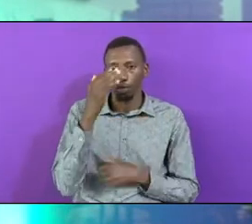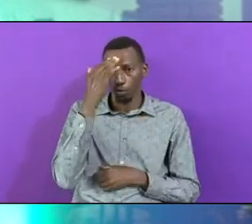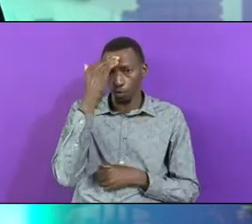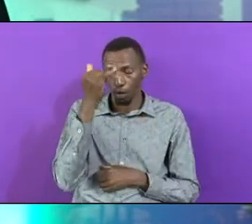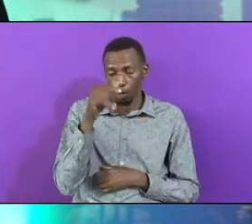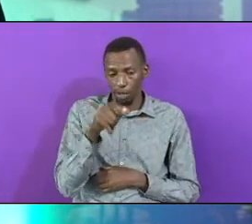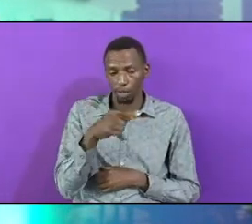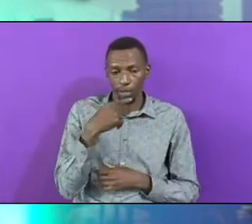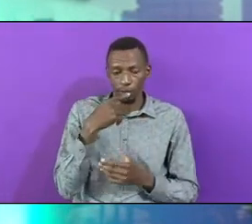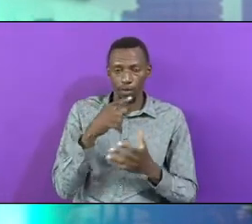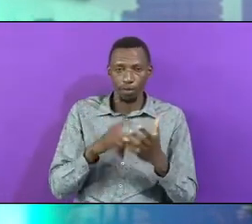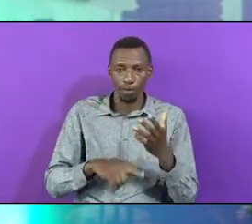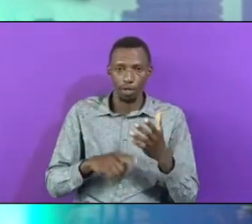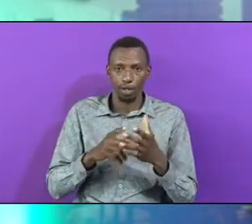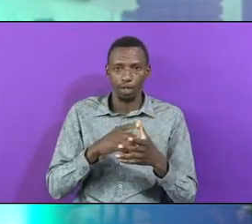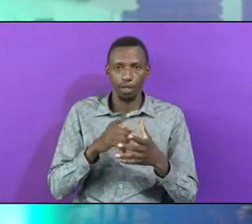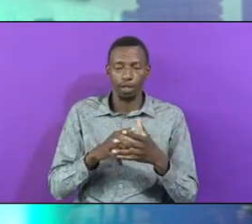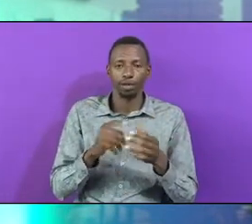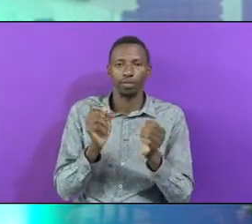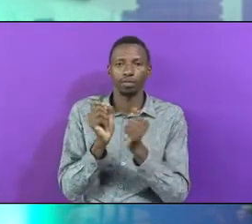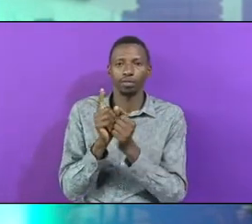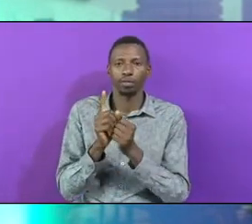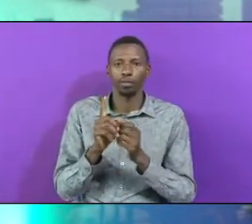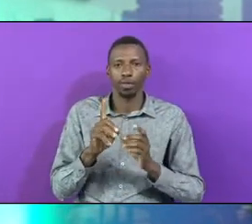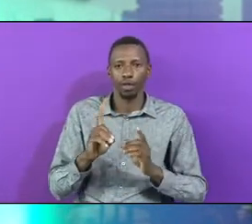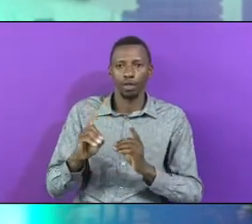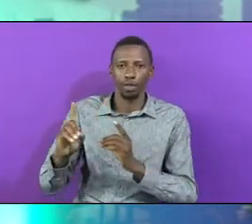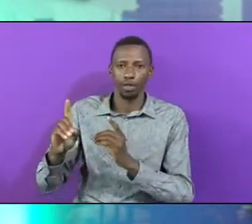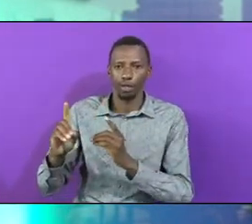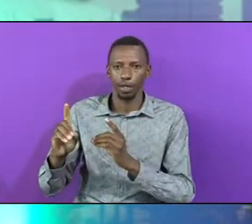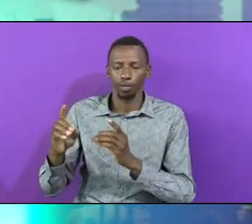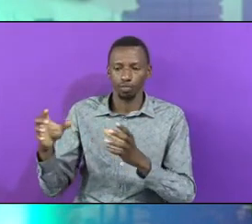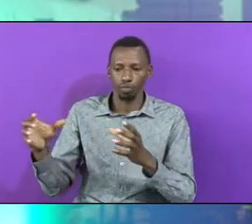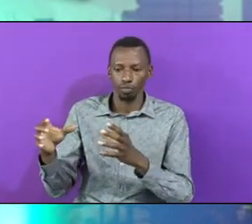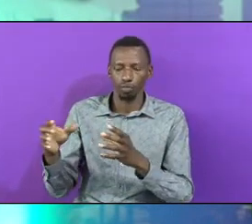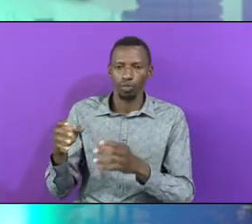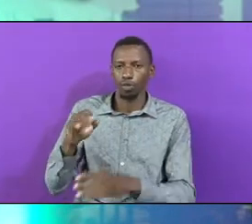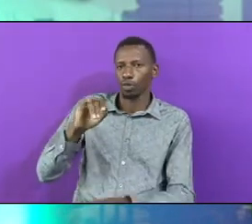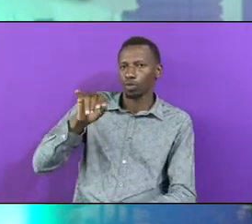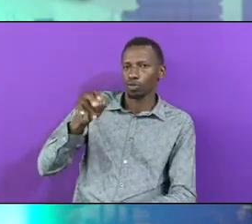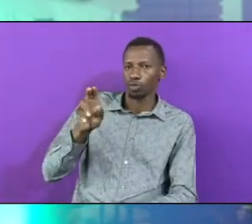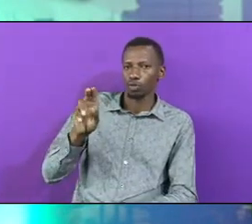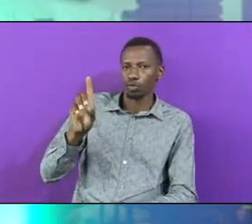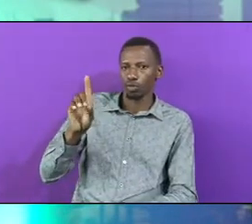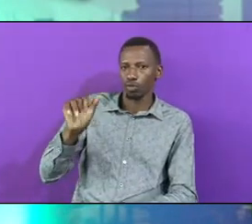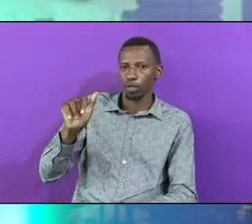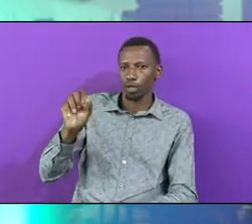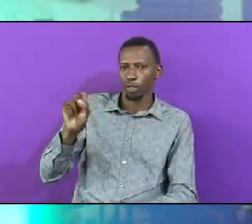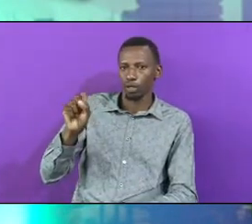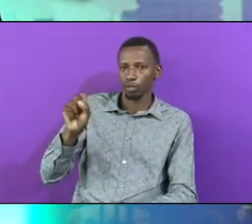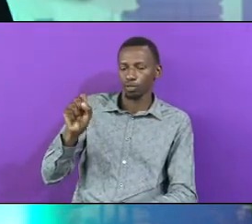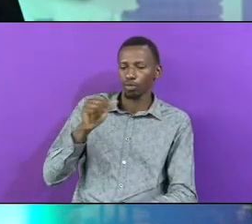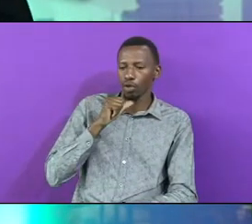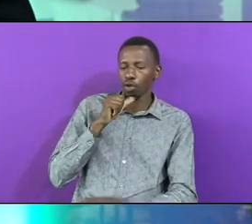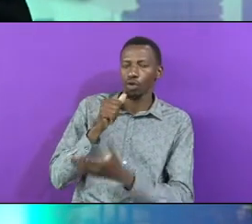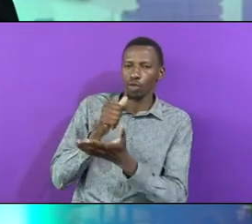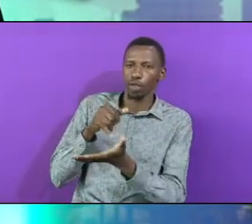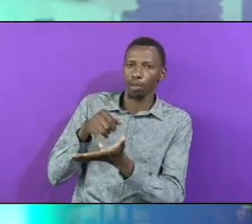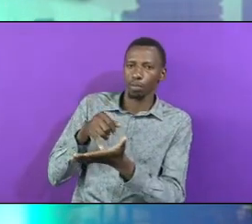says Then the eleven disciples Judas is excluded Went away into Galilee